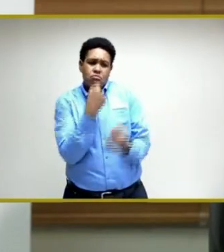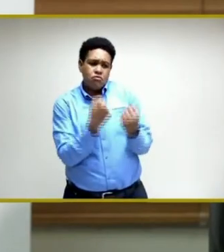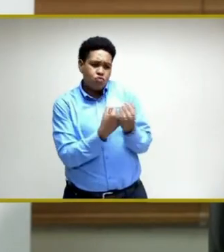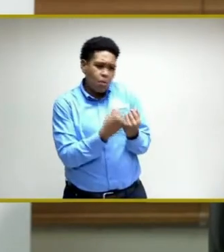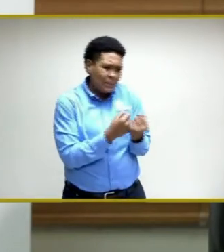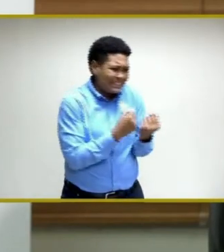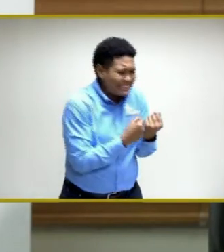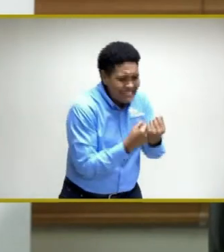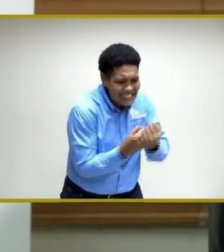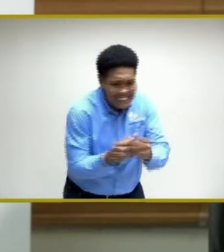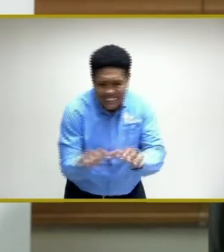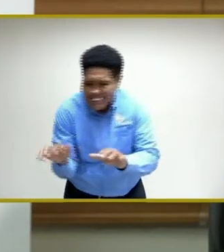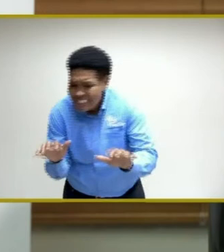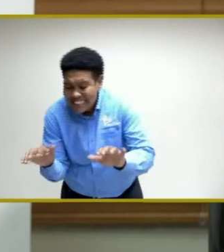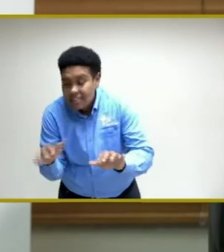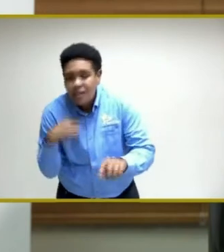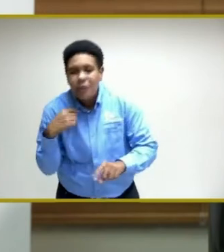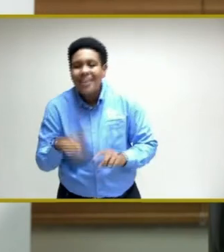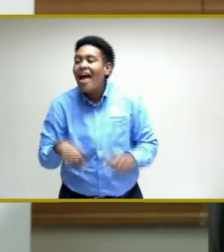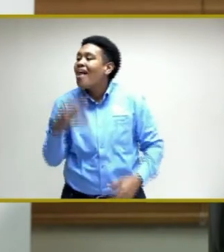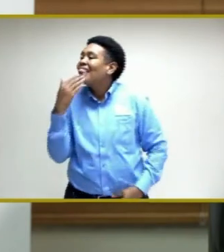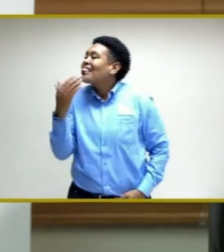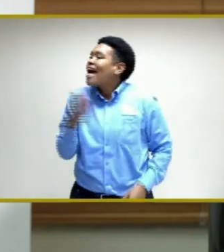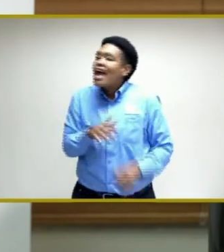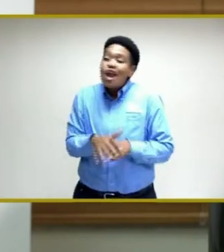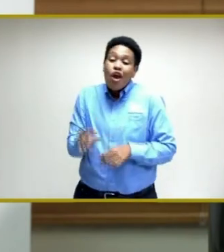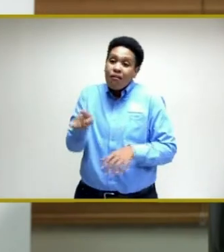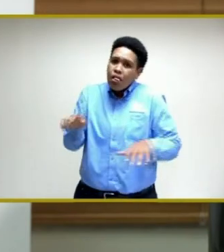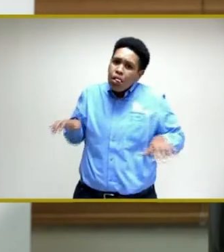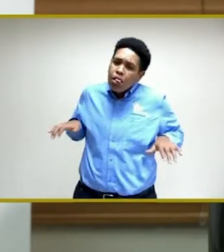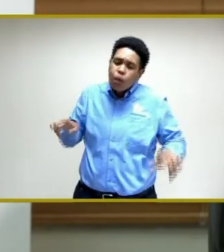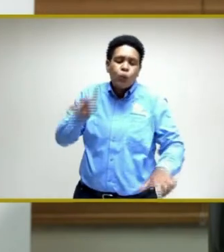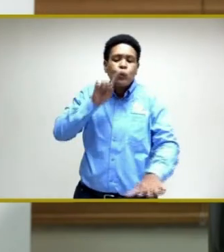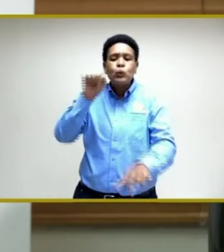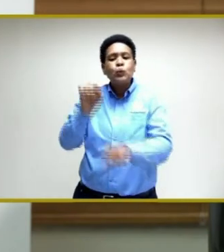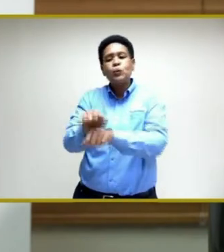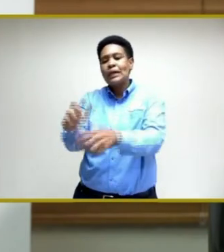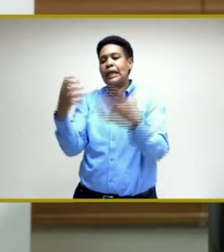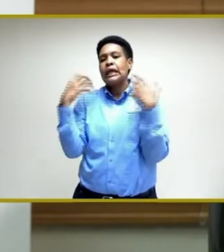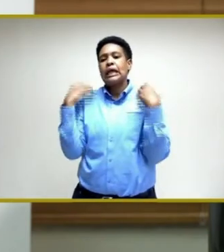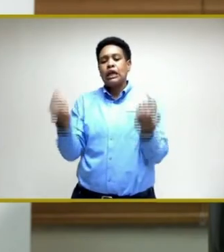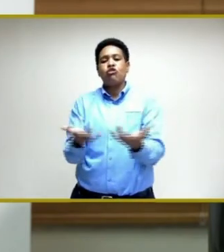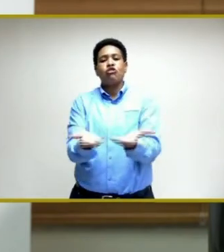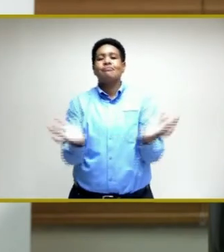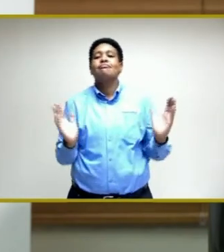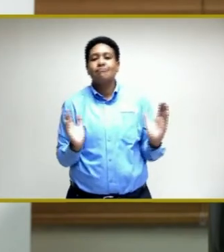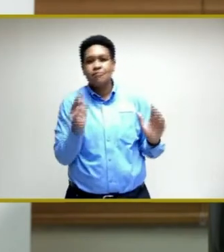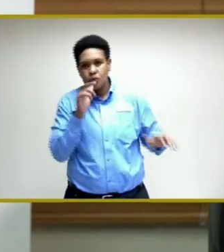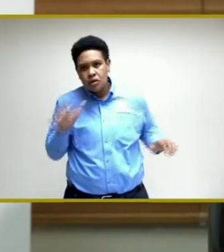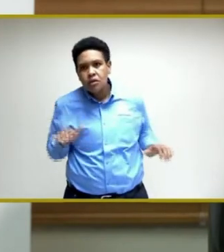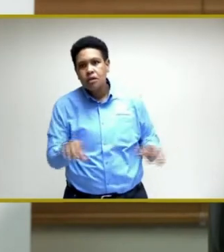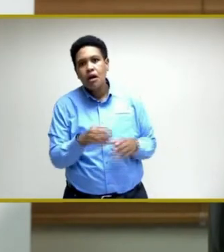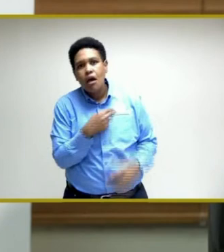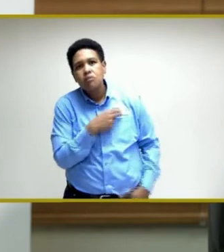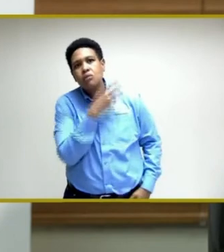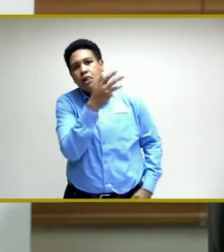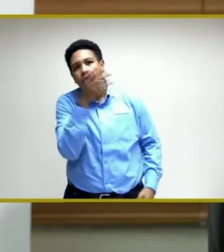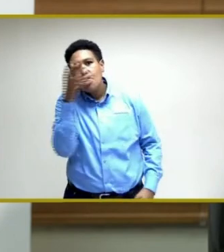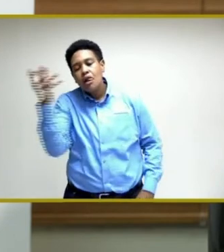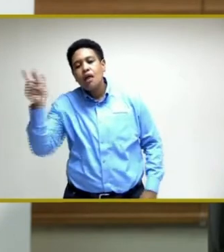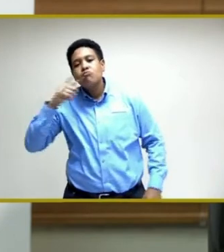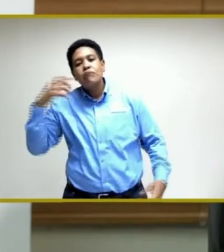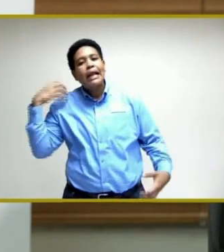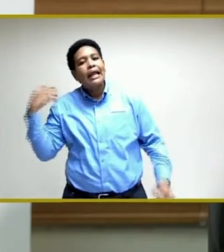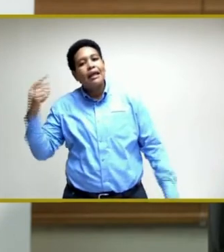cannot thank them enough for the work that they are doing. They are truly the heroes of this decade